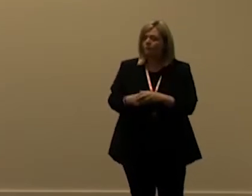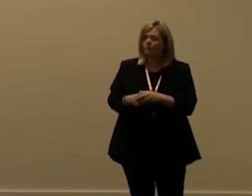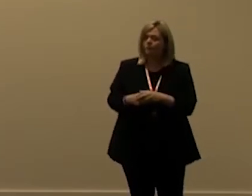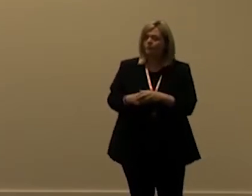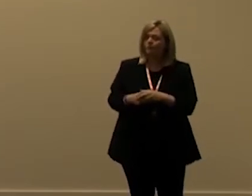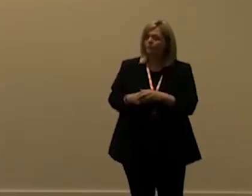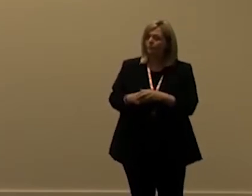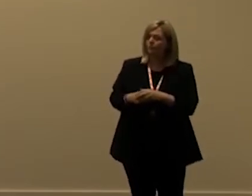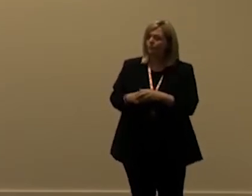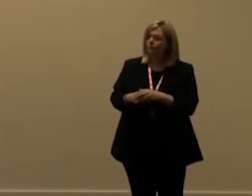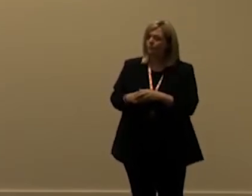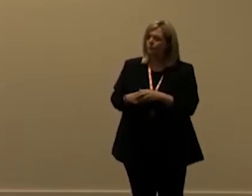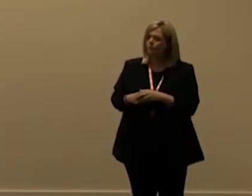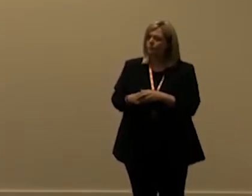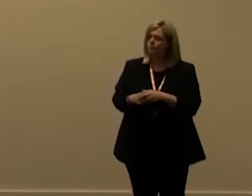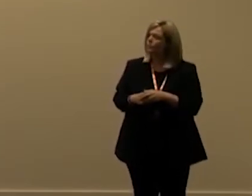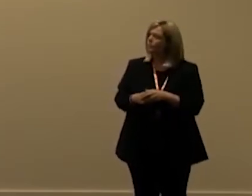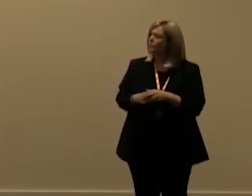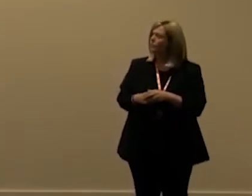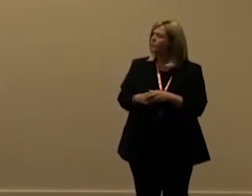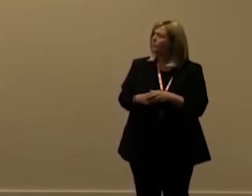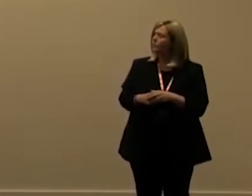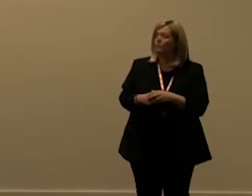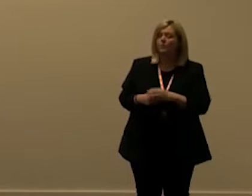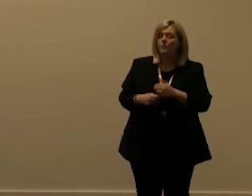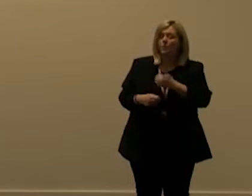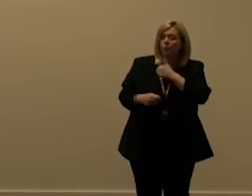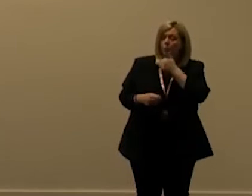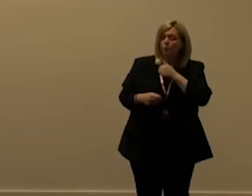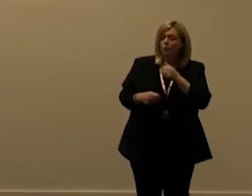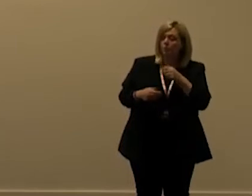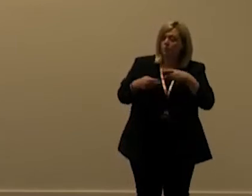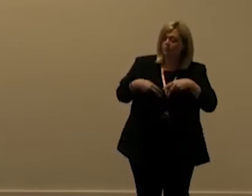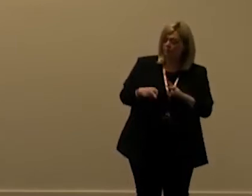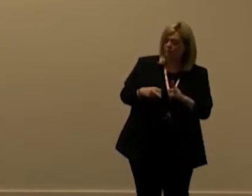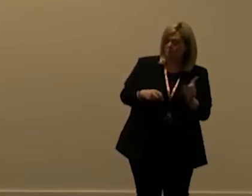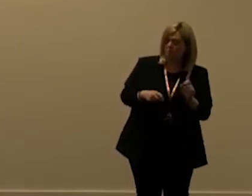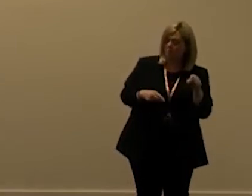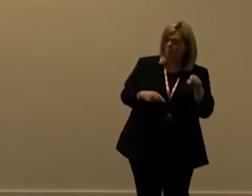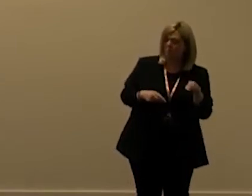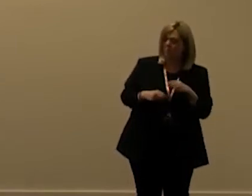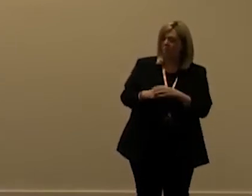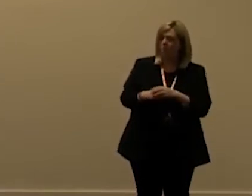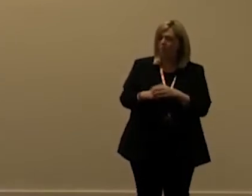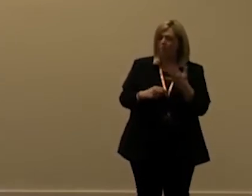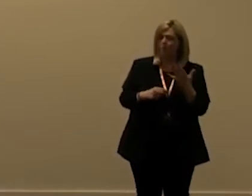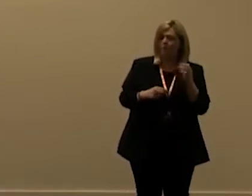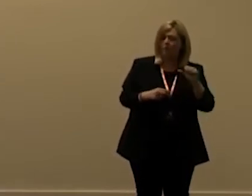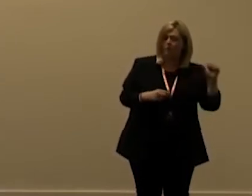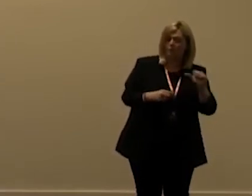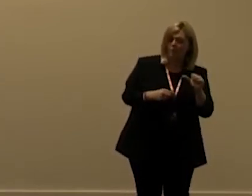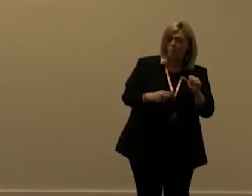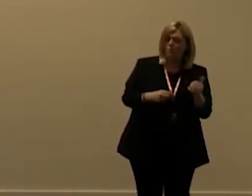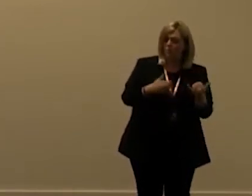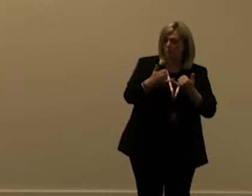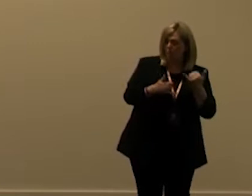you have a um per the per user version of this is that you get a you get 50 000 calls